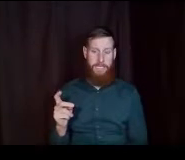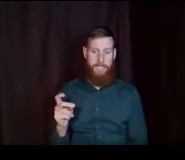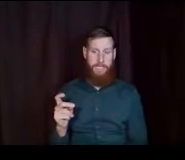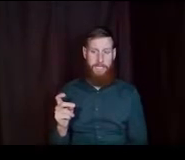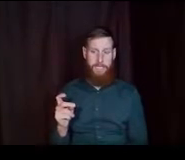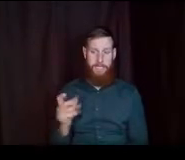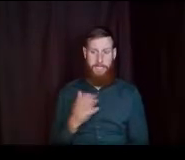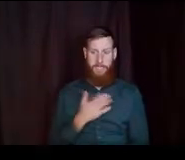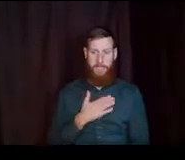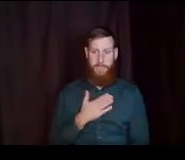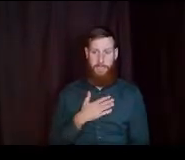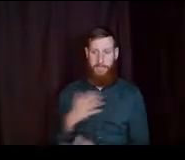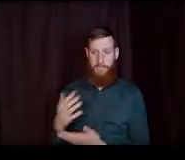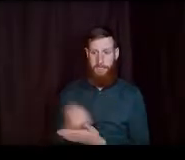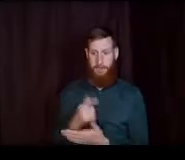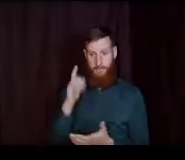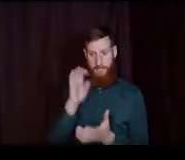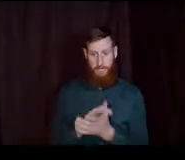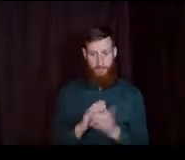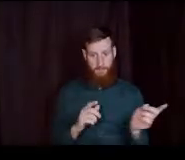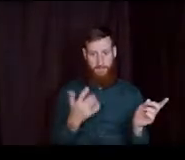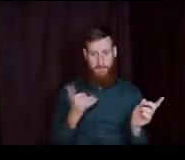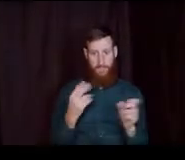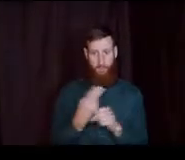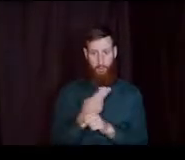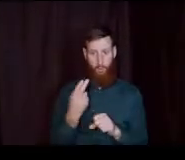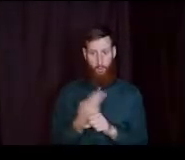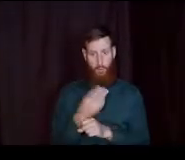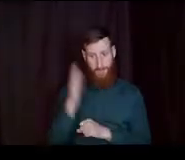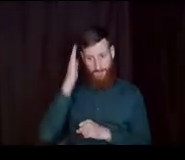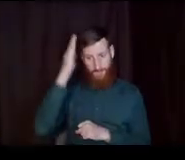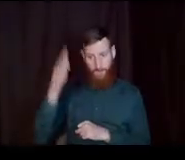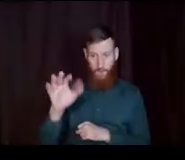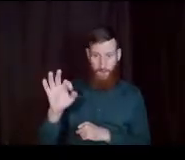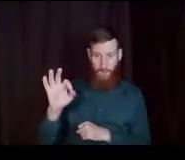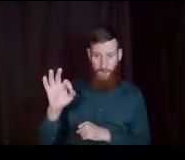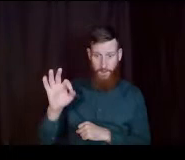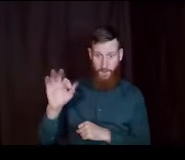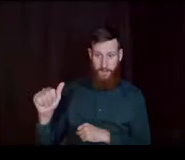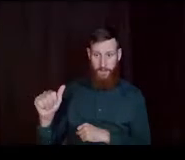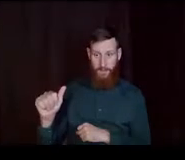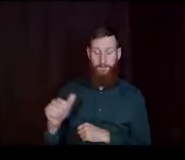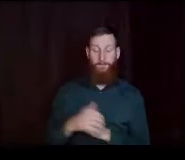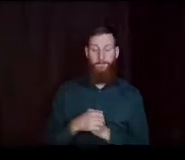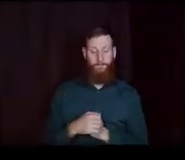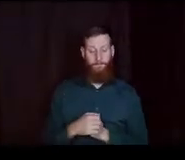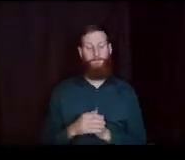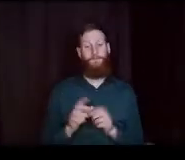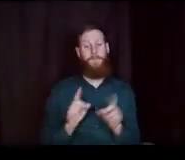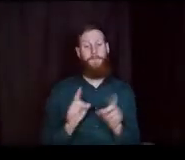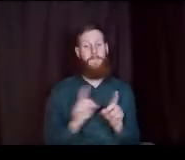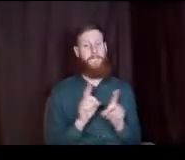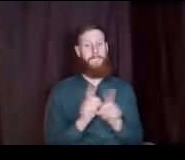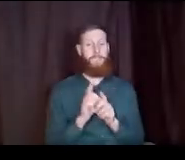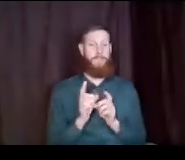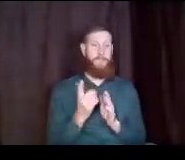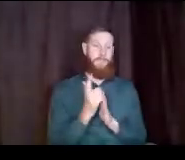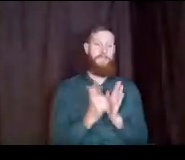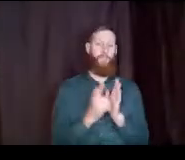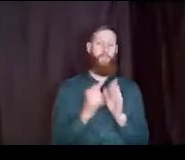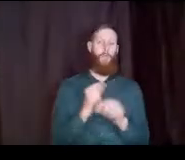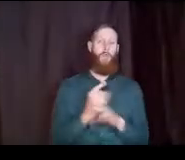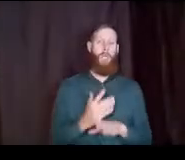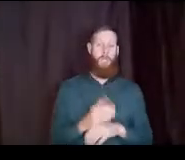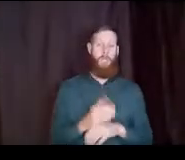husband and my income still be used in future FAFSAs? So as the legal guardian. If you're a